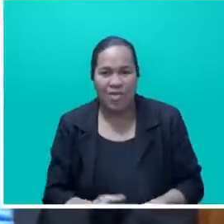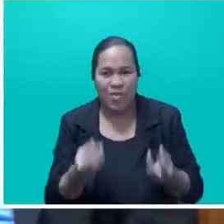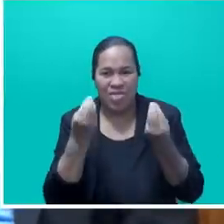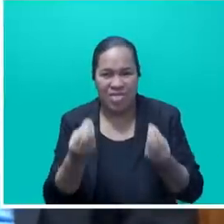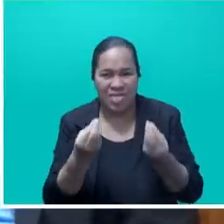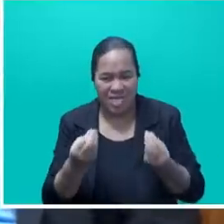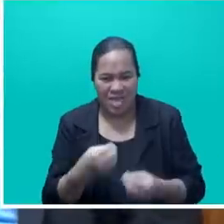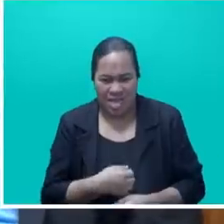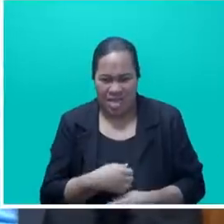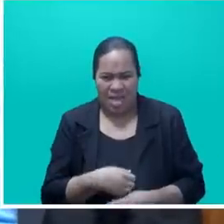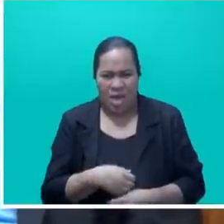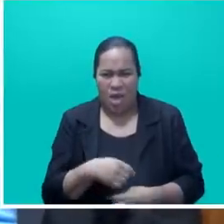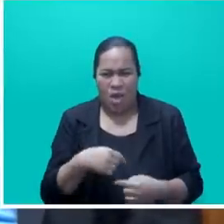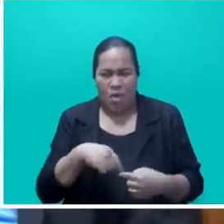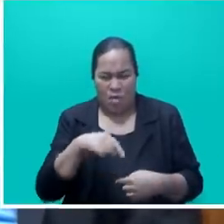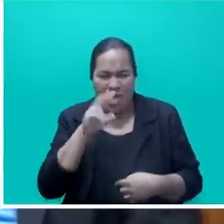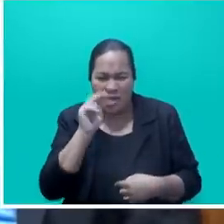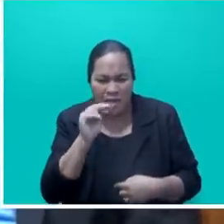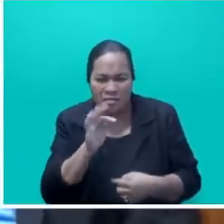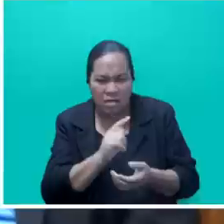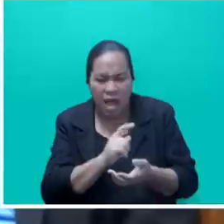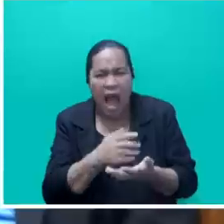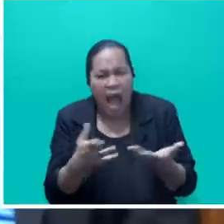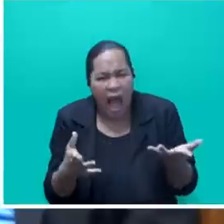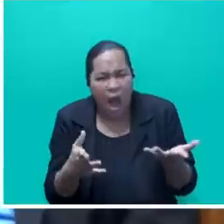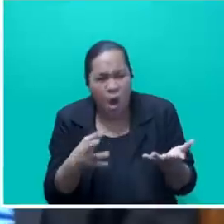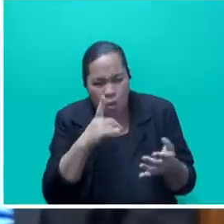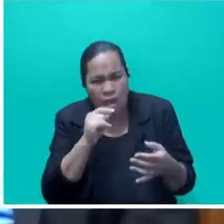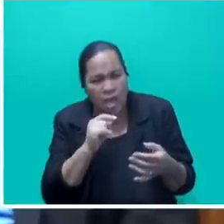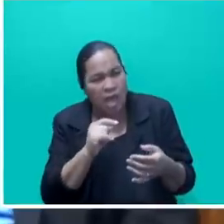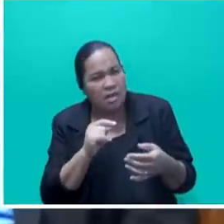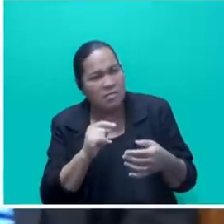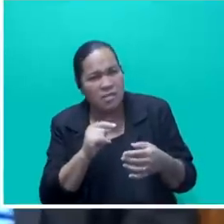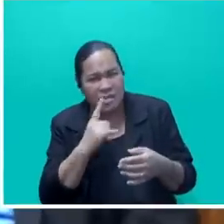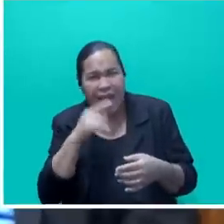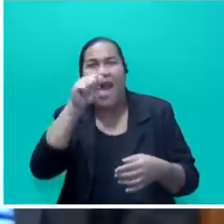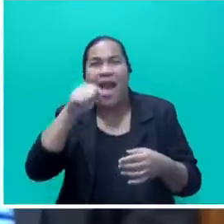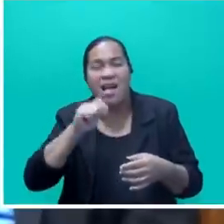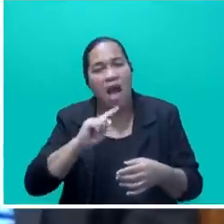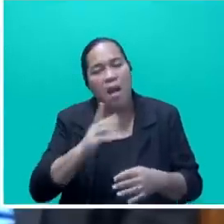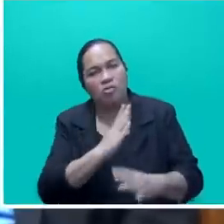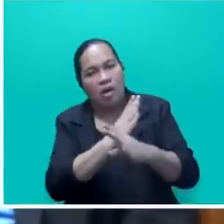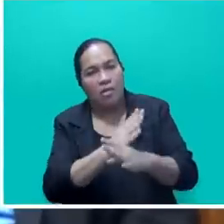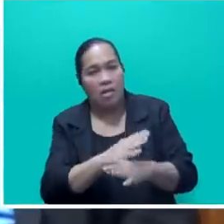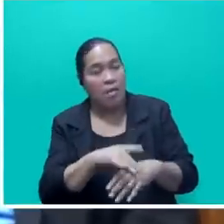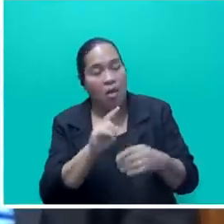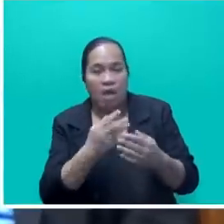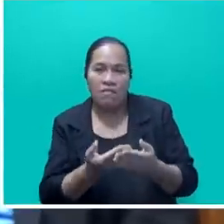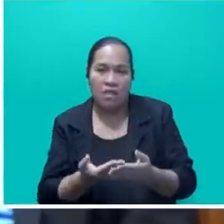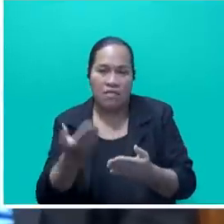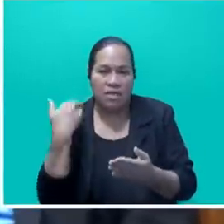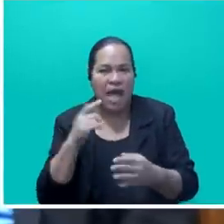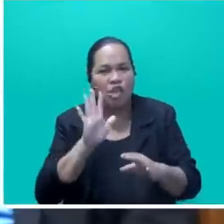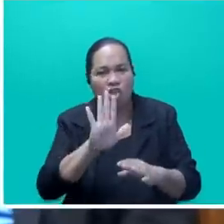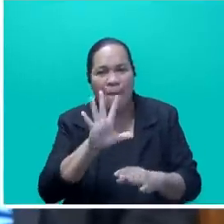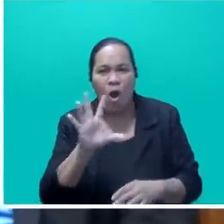We can defy transparency and expect investor confidence this way. We quickly uplifted this stop